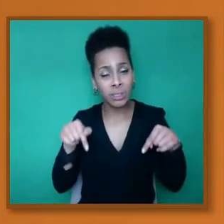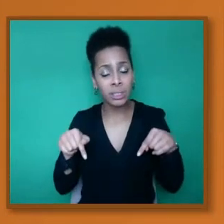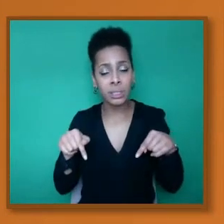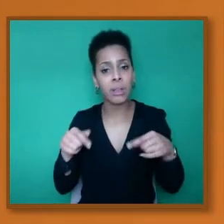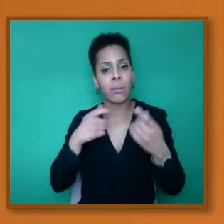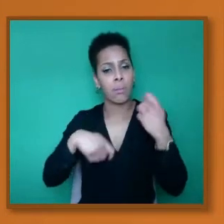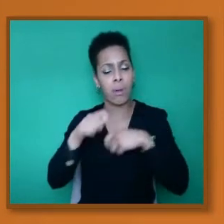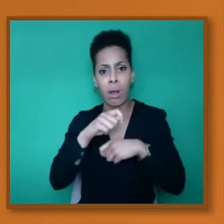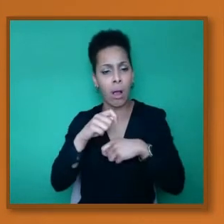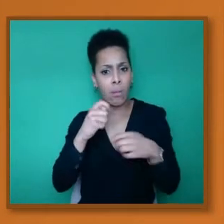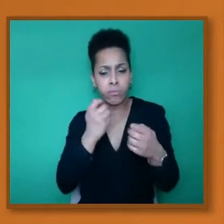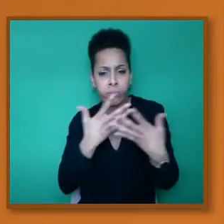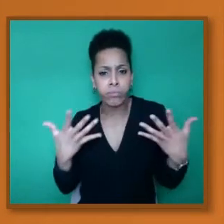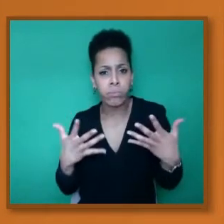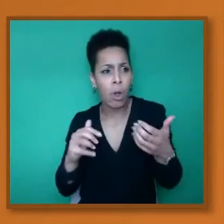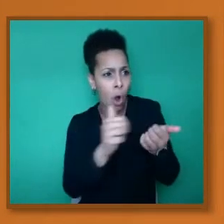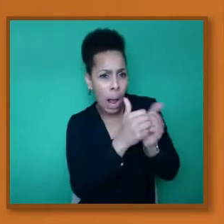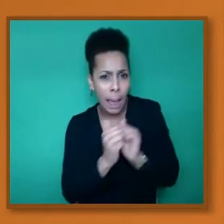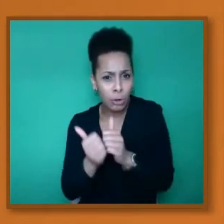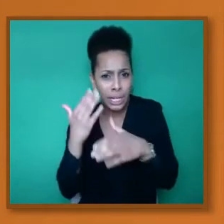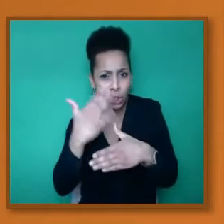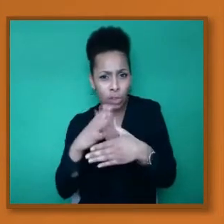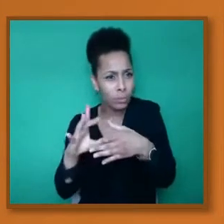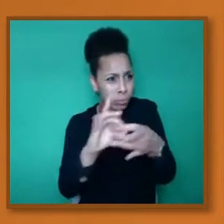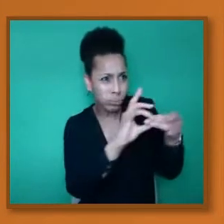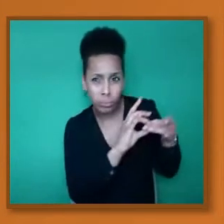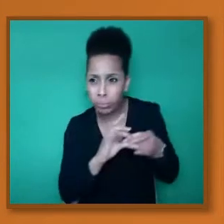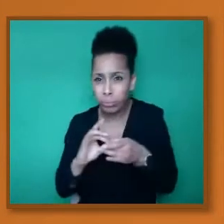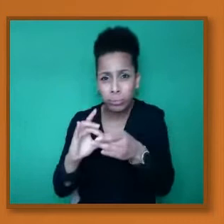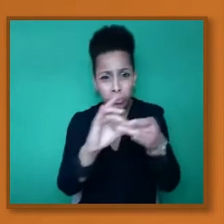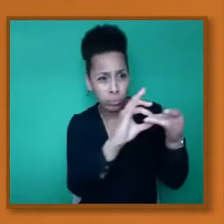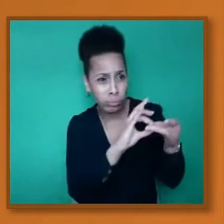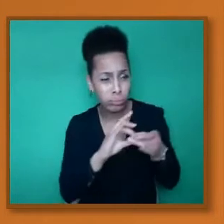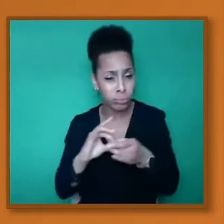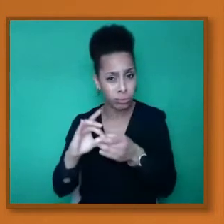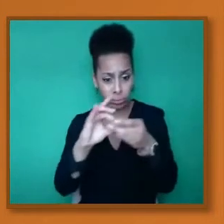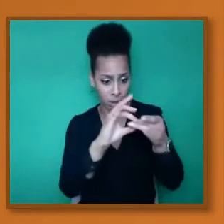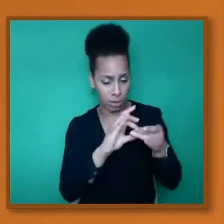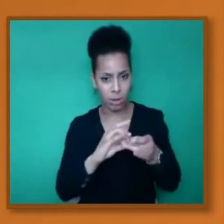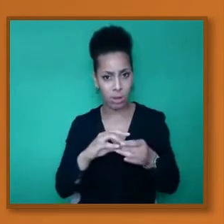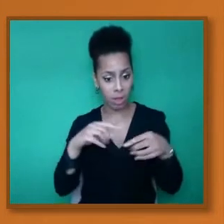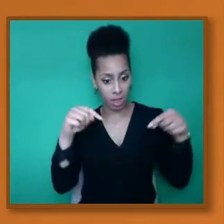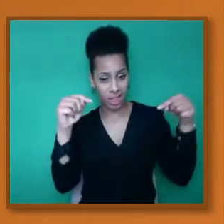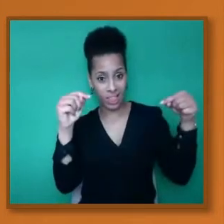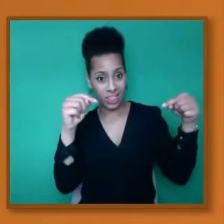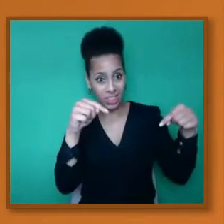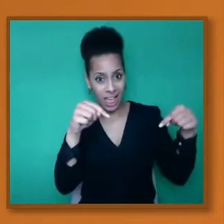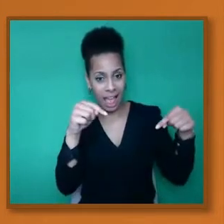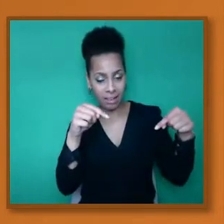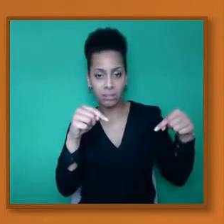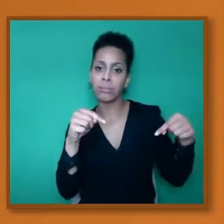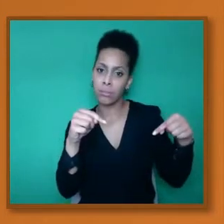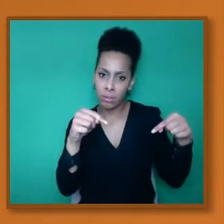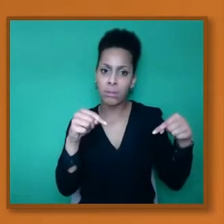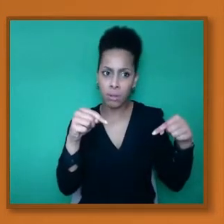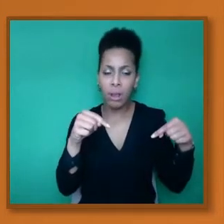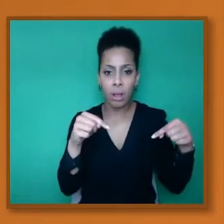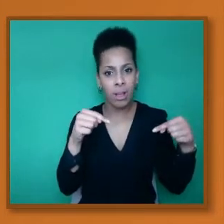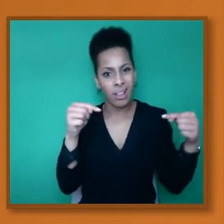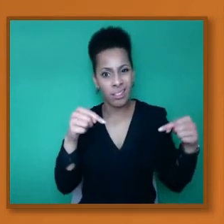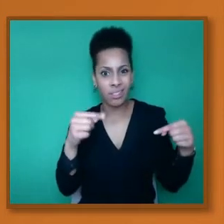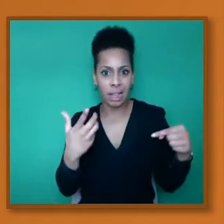collaboration. And that, I believe, has led to why the